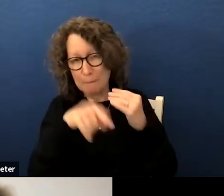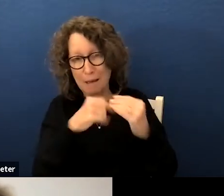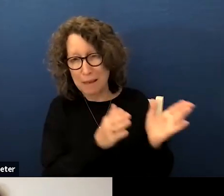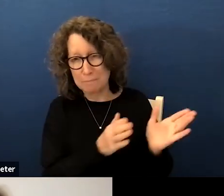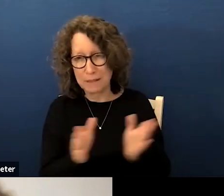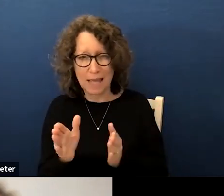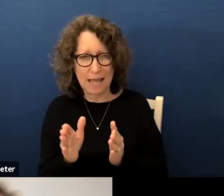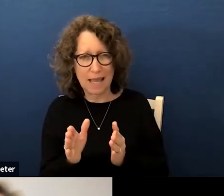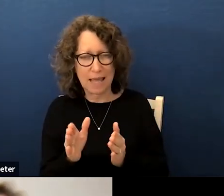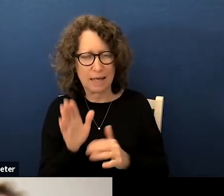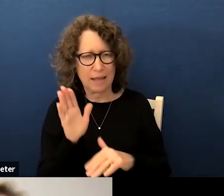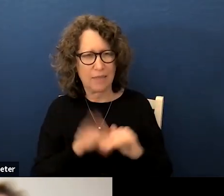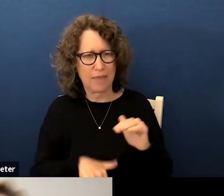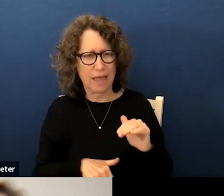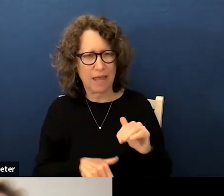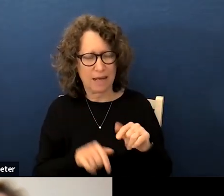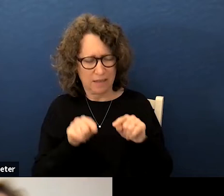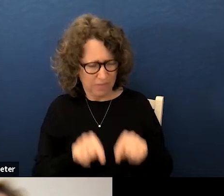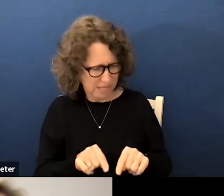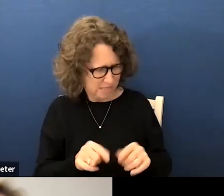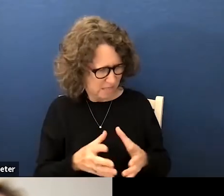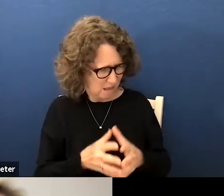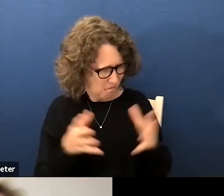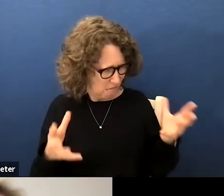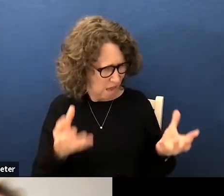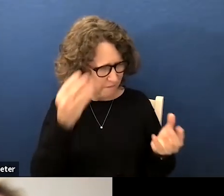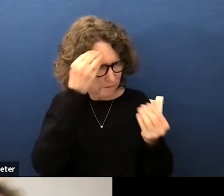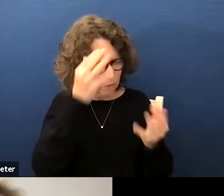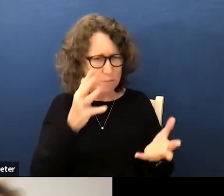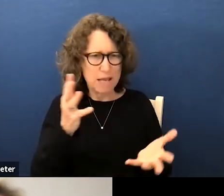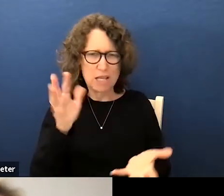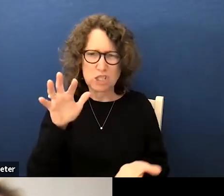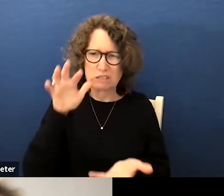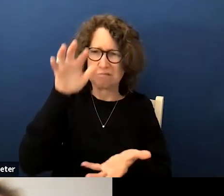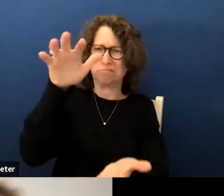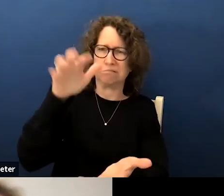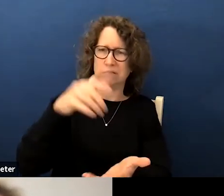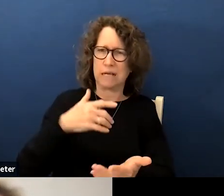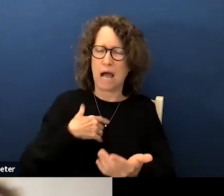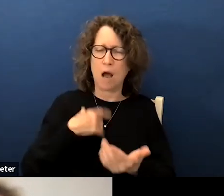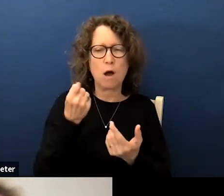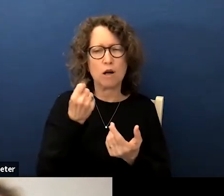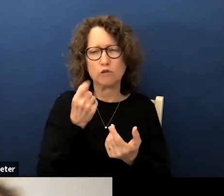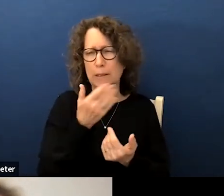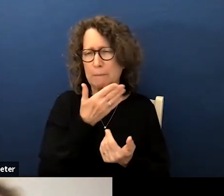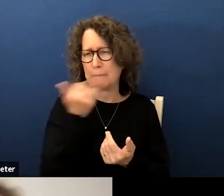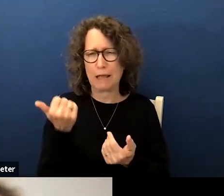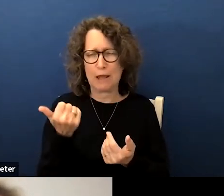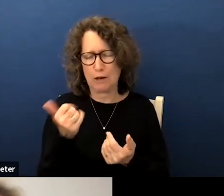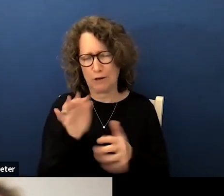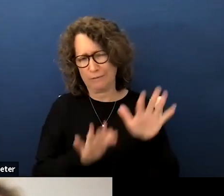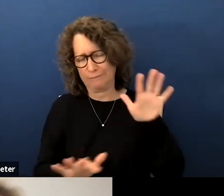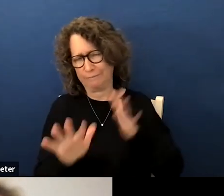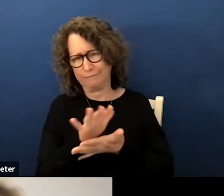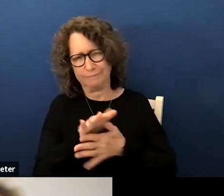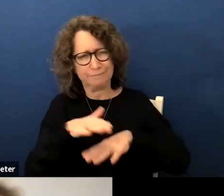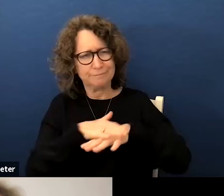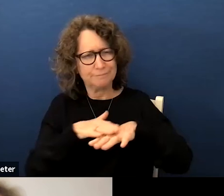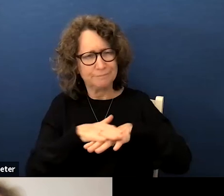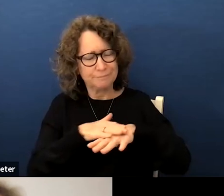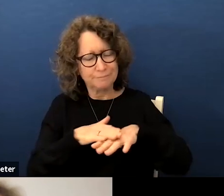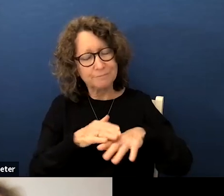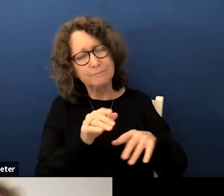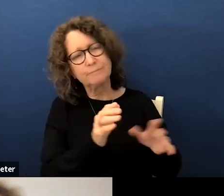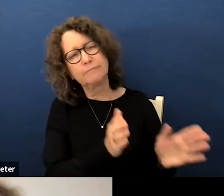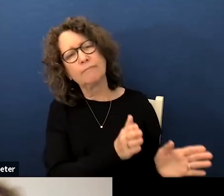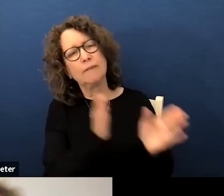and then this is a lot of information that i want to understand better i also want to